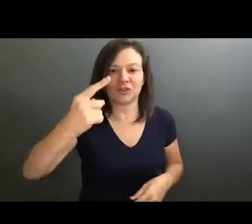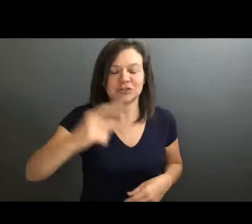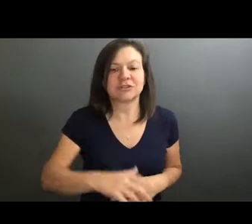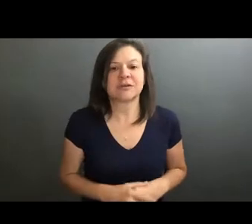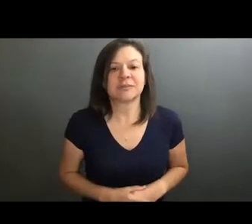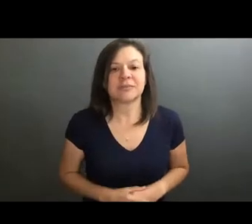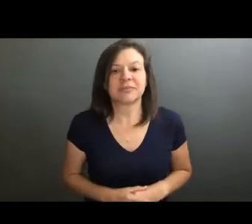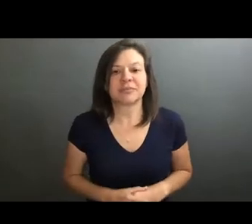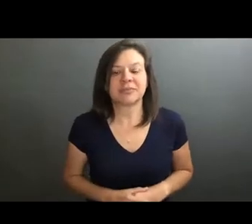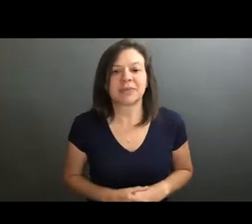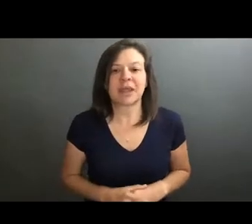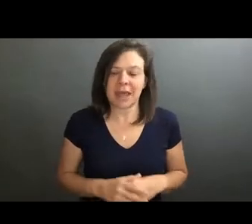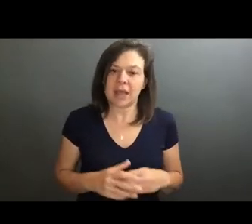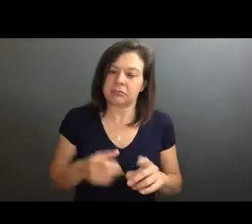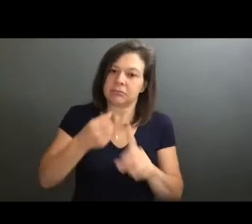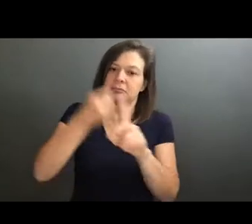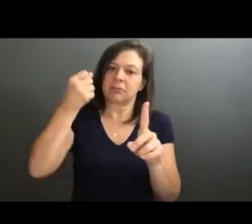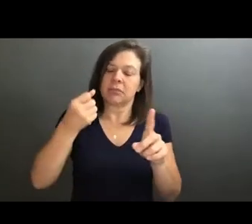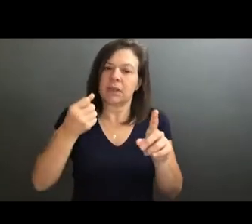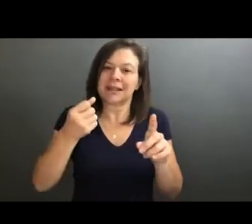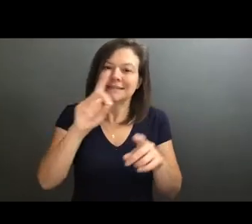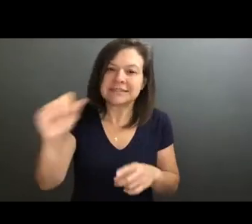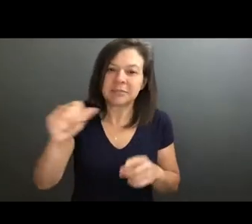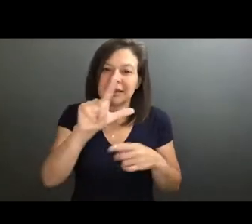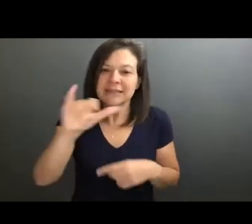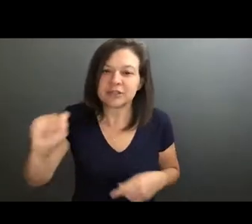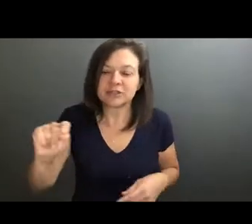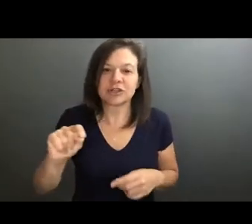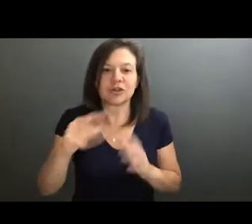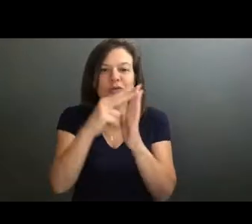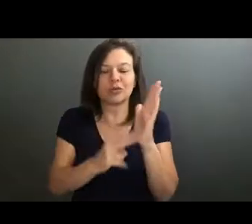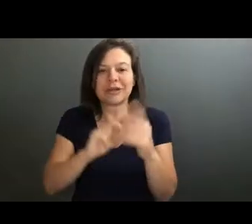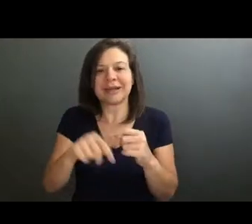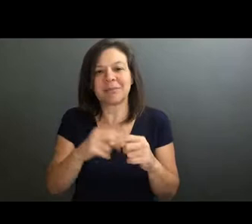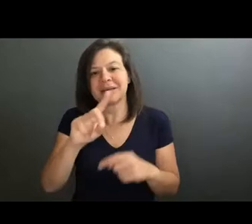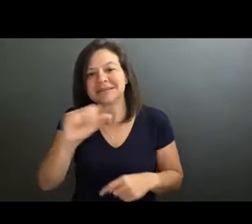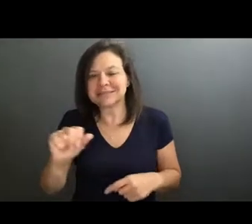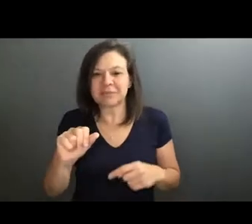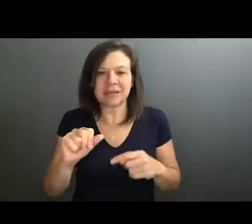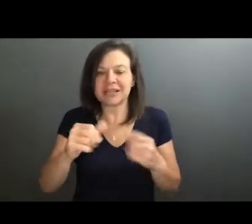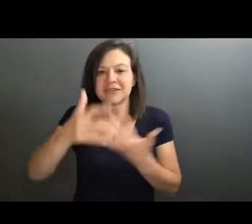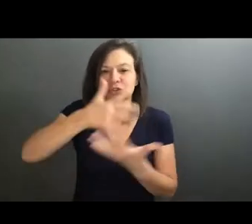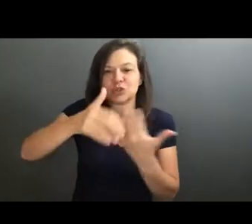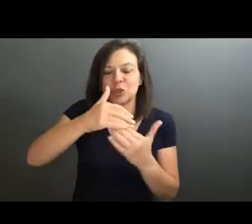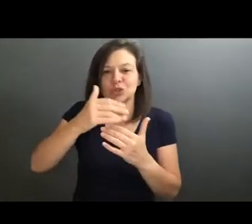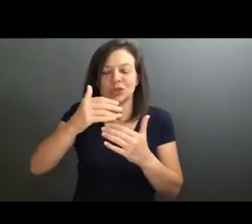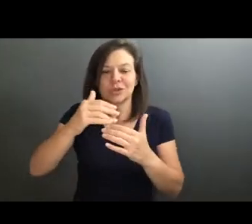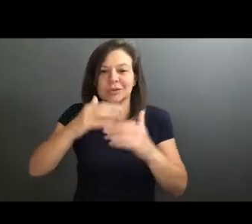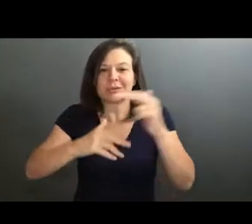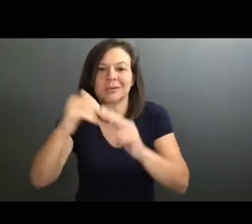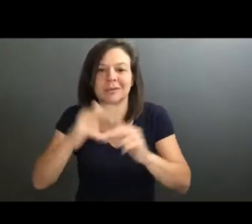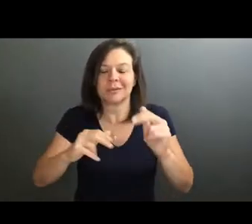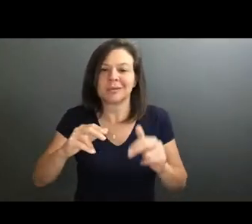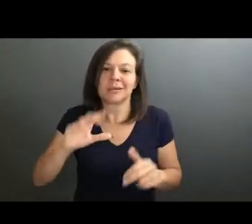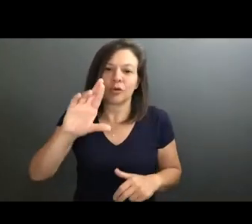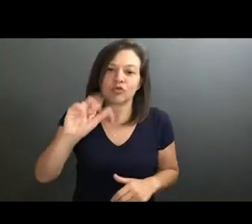coming upon that disability studies literature, especially reading about disability and some social construction along the same lines of race and